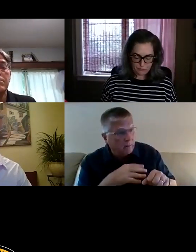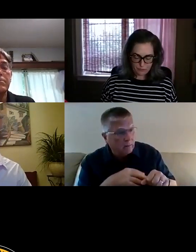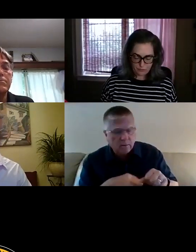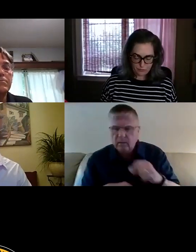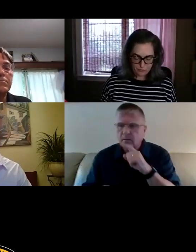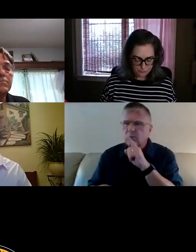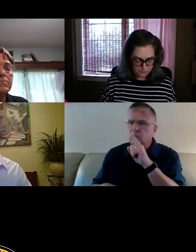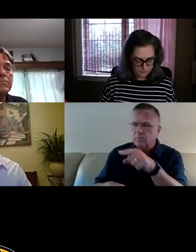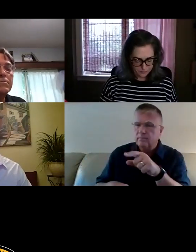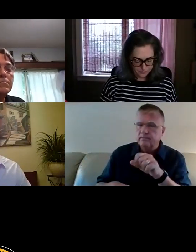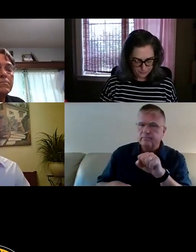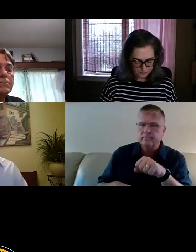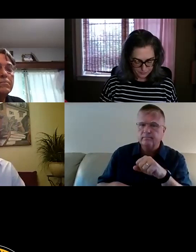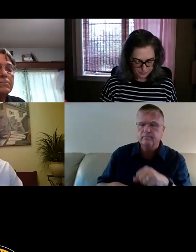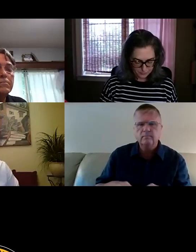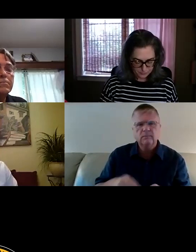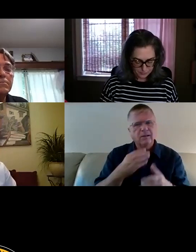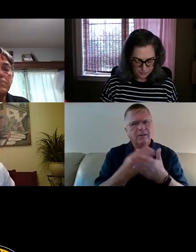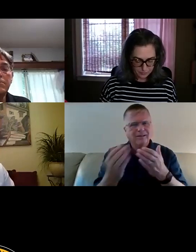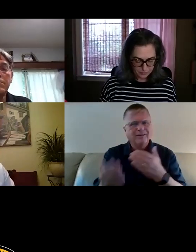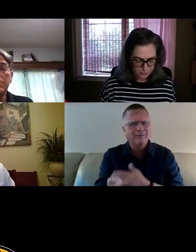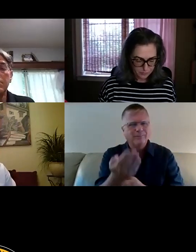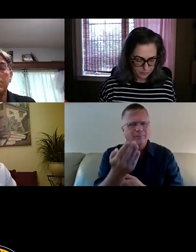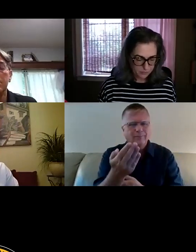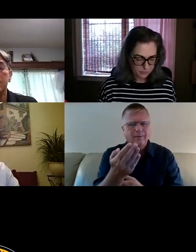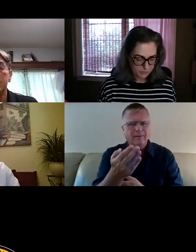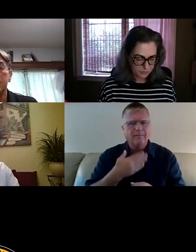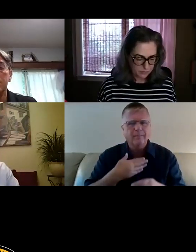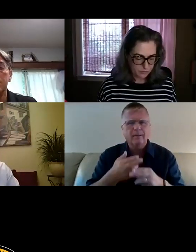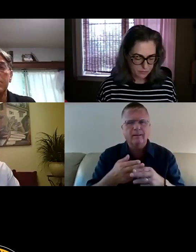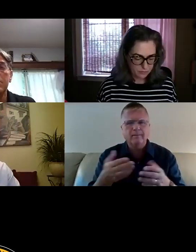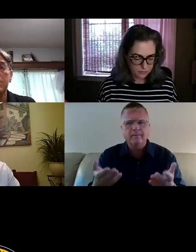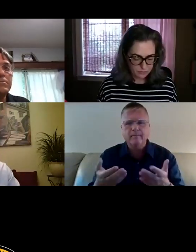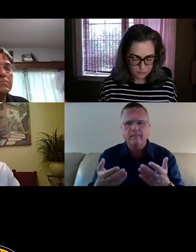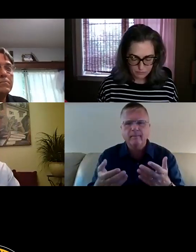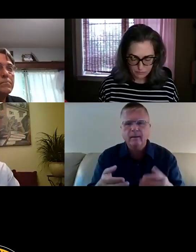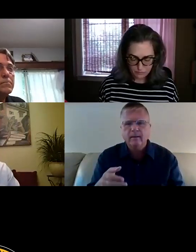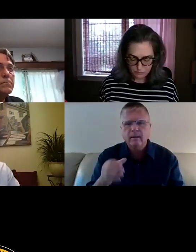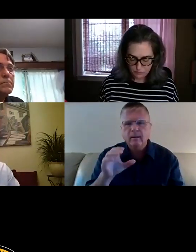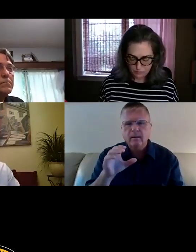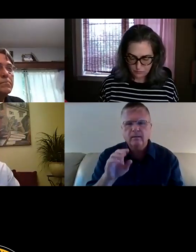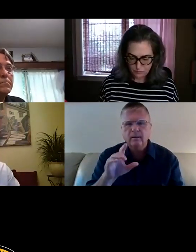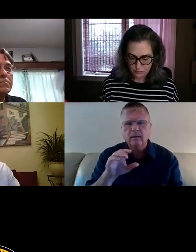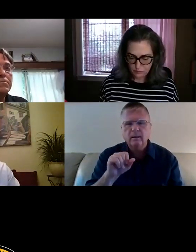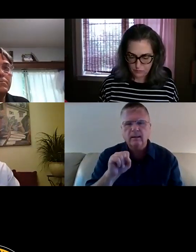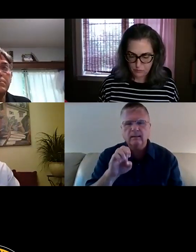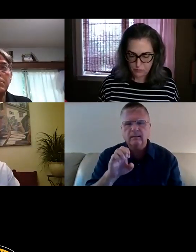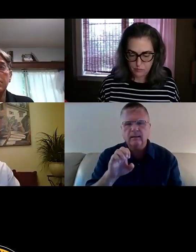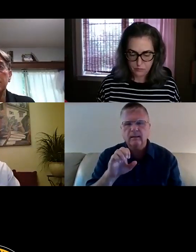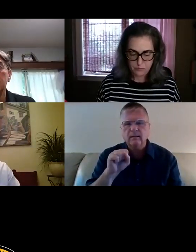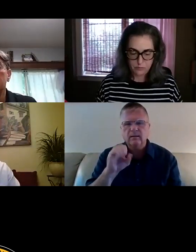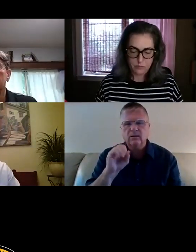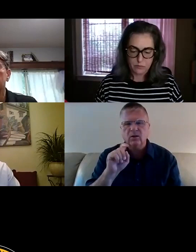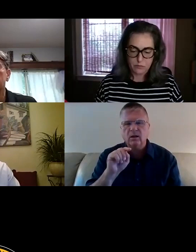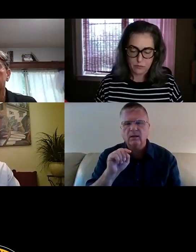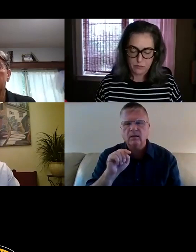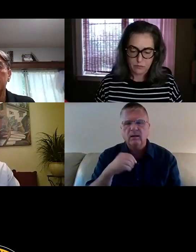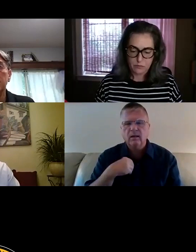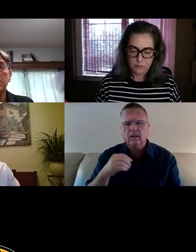Okay. Good morning. My name is Celeste Scott and I am the Housing Justice Chair for Pittsburgh United.